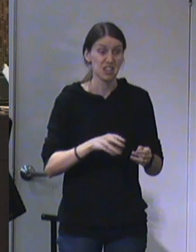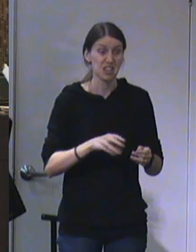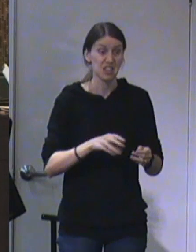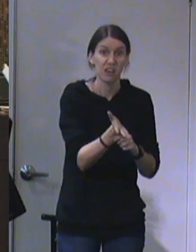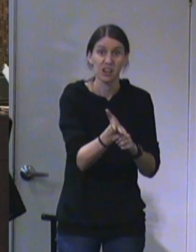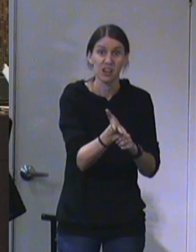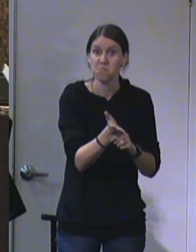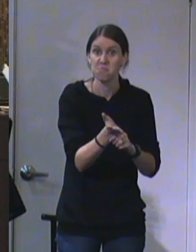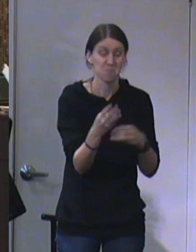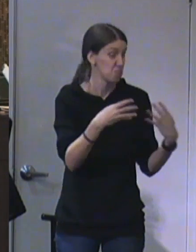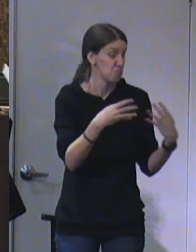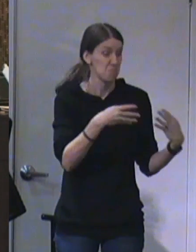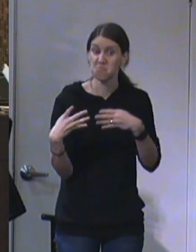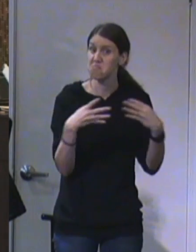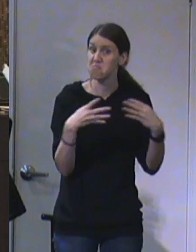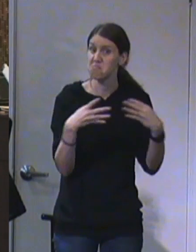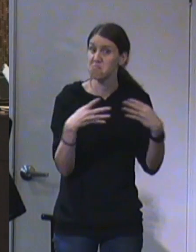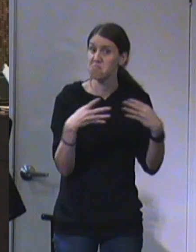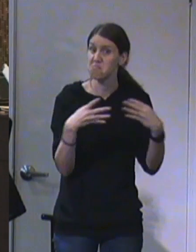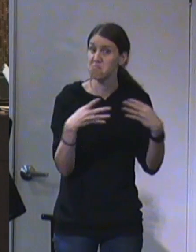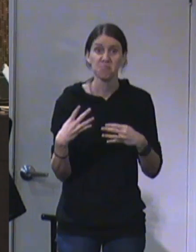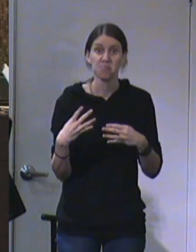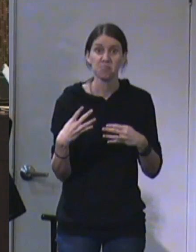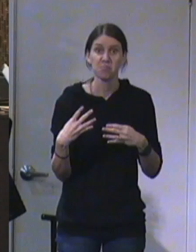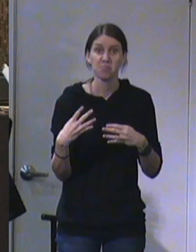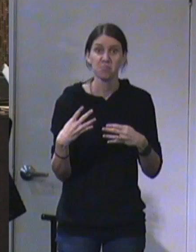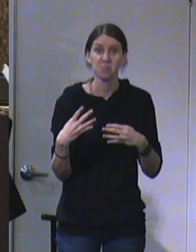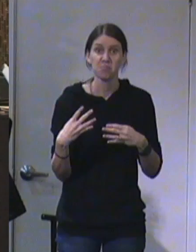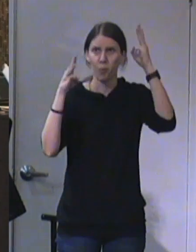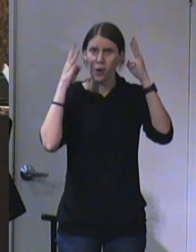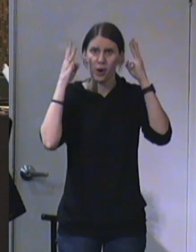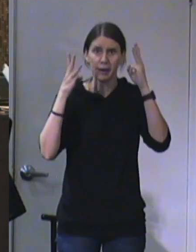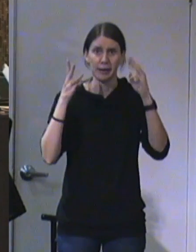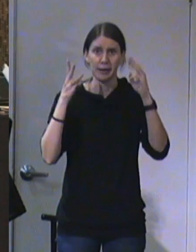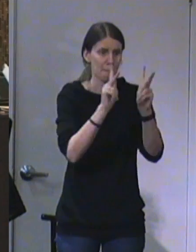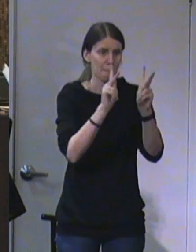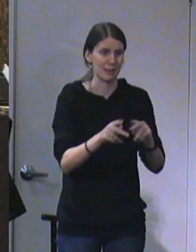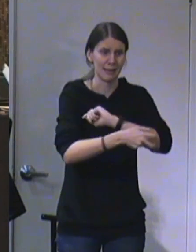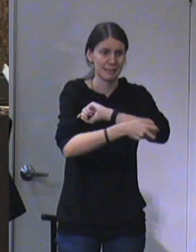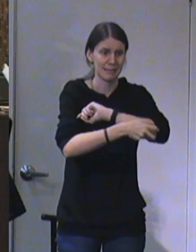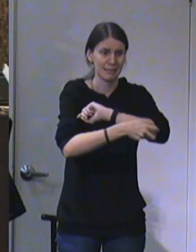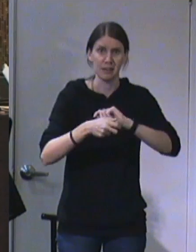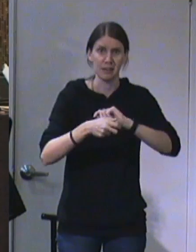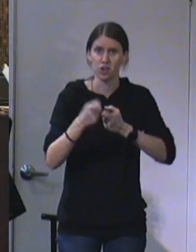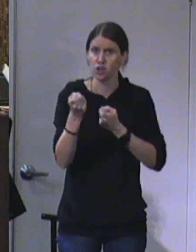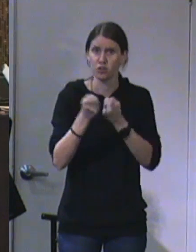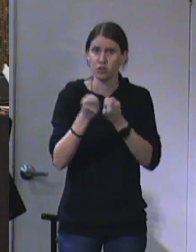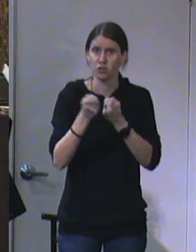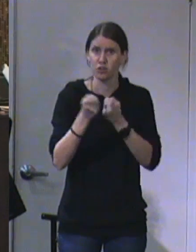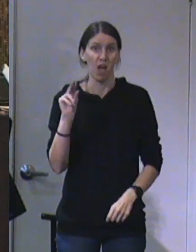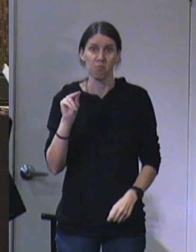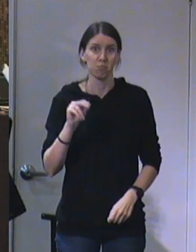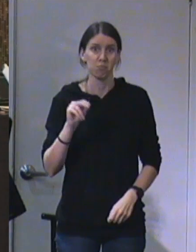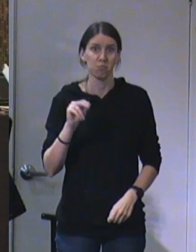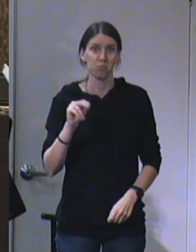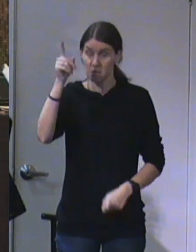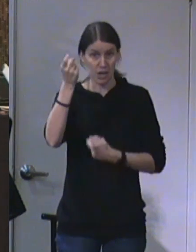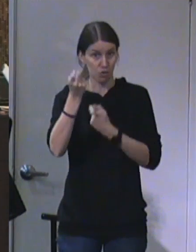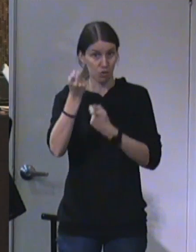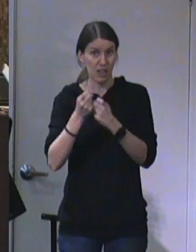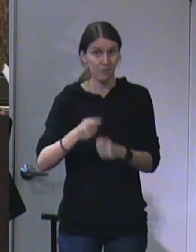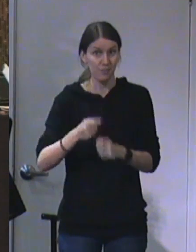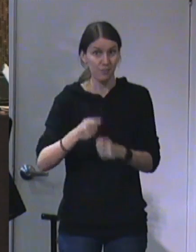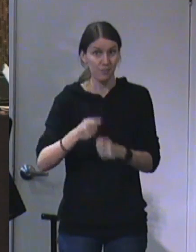is not fighting for it. He is not worried that somebody is going to take it away from Him. He is ruling from His